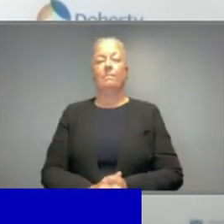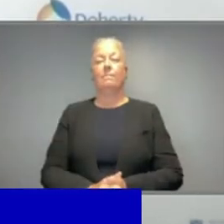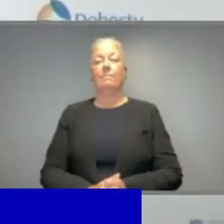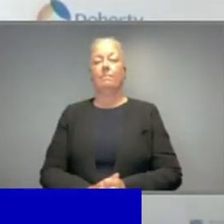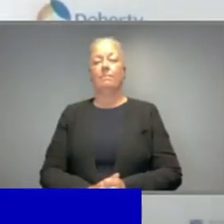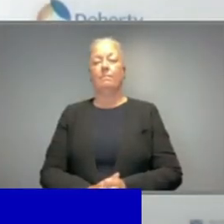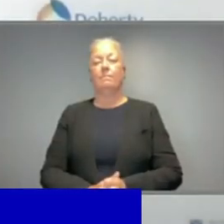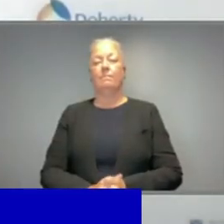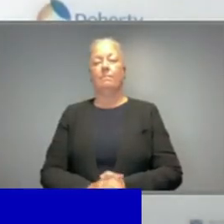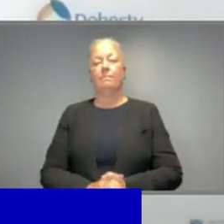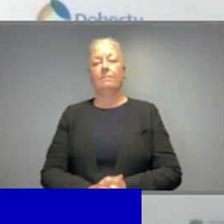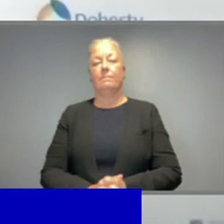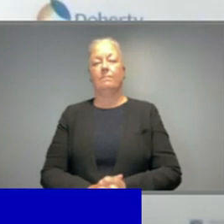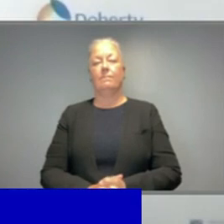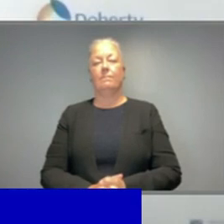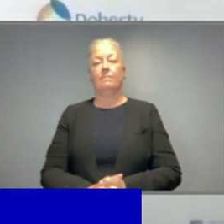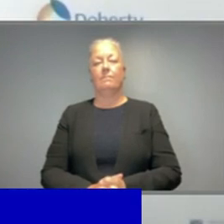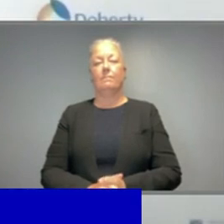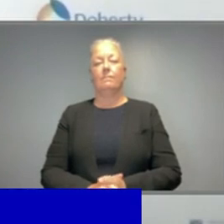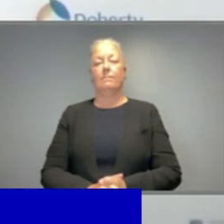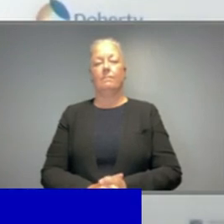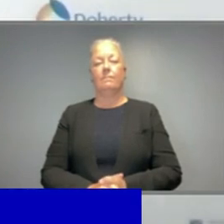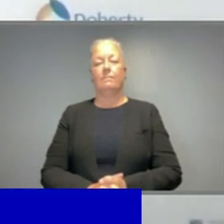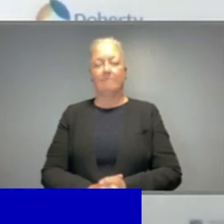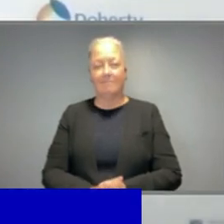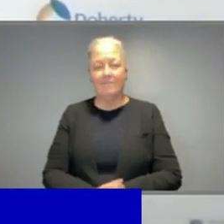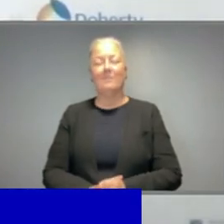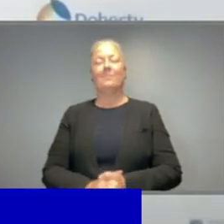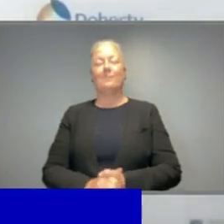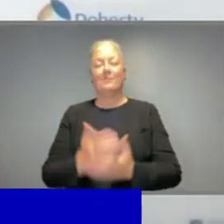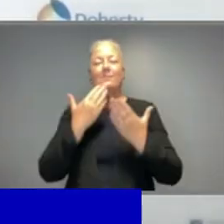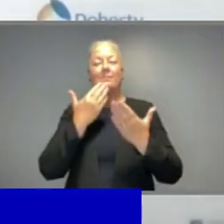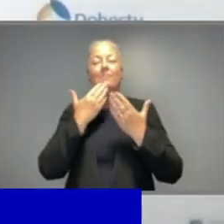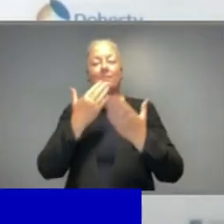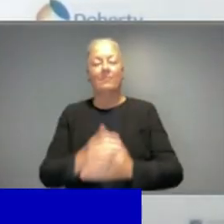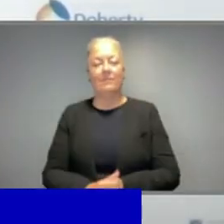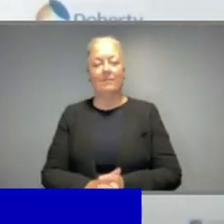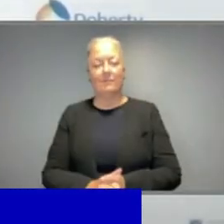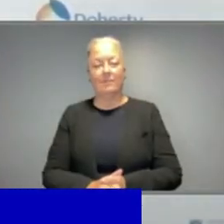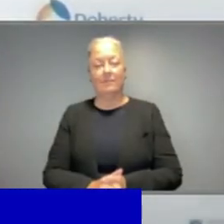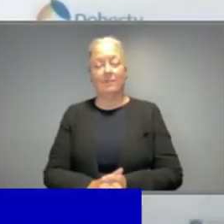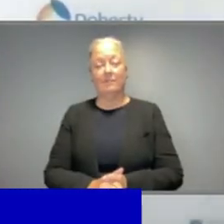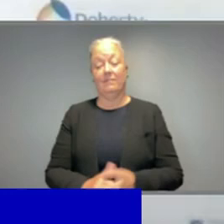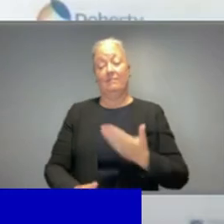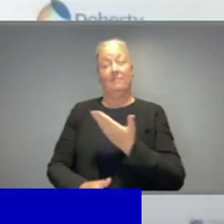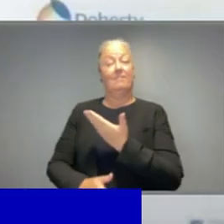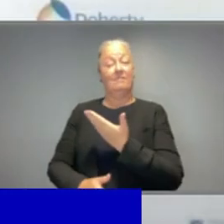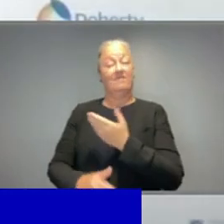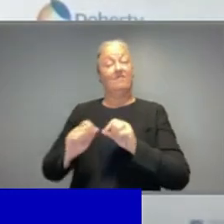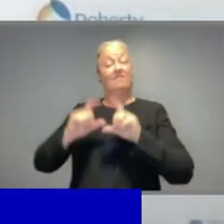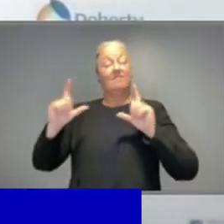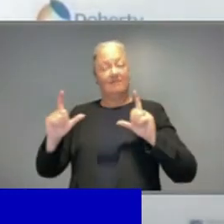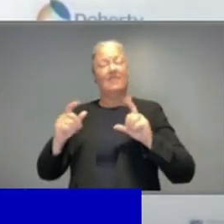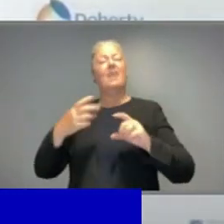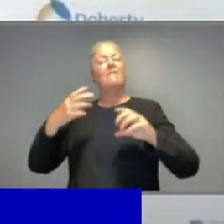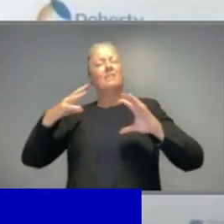Okay, please proceed Professor. Fine, thank you very much. All right, so this slide set summarises the work. Next slide